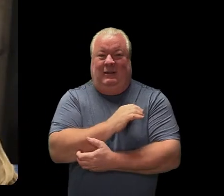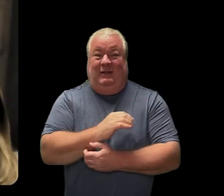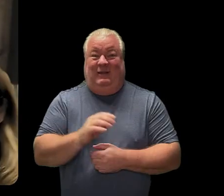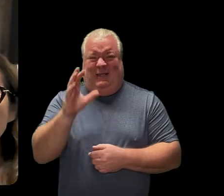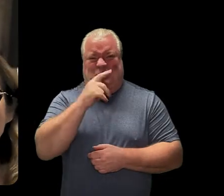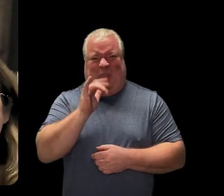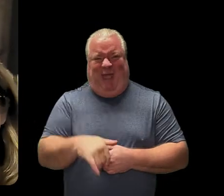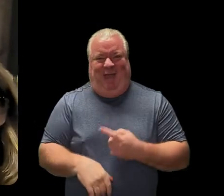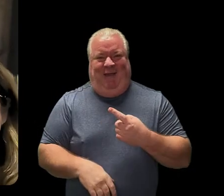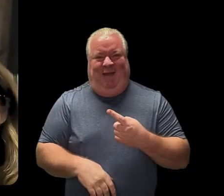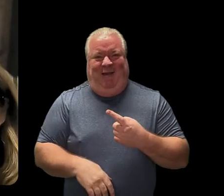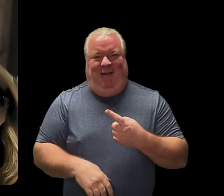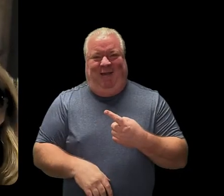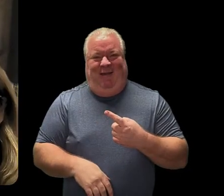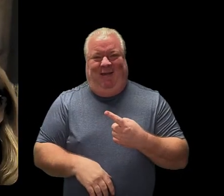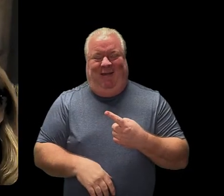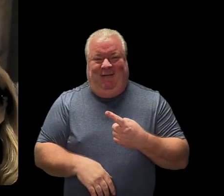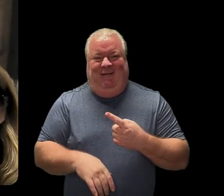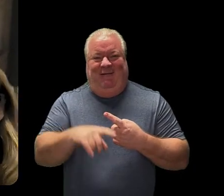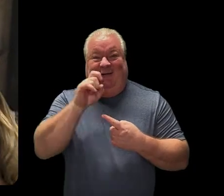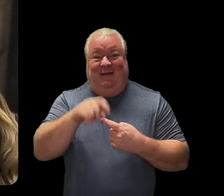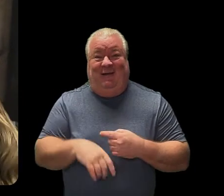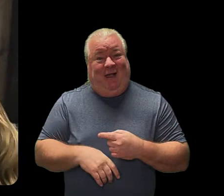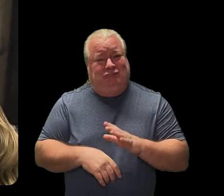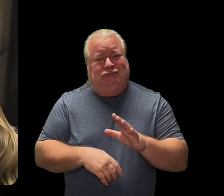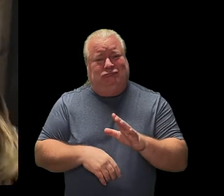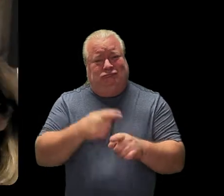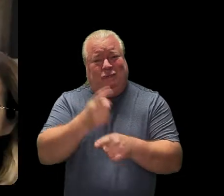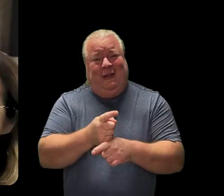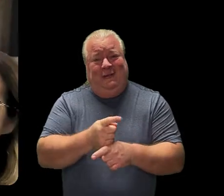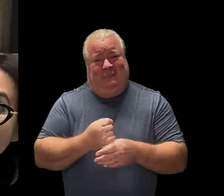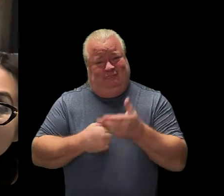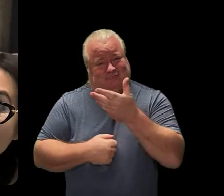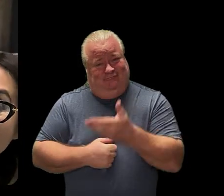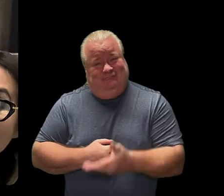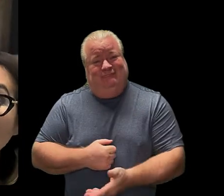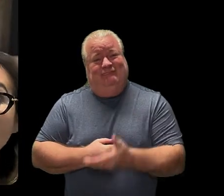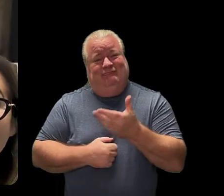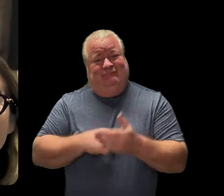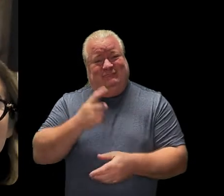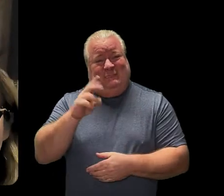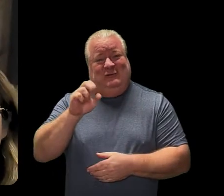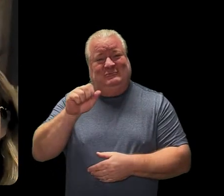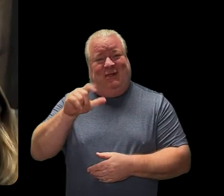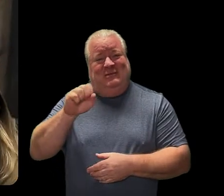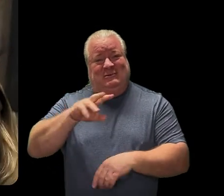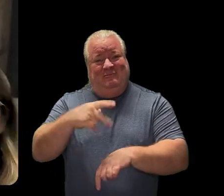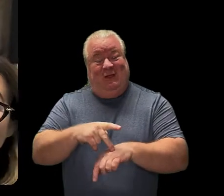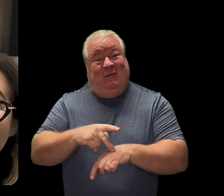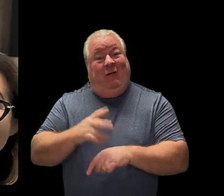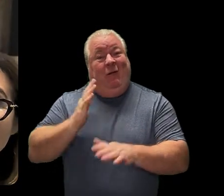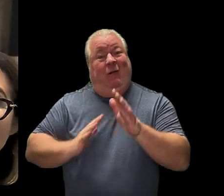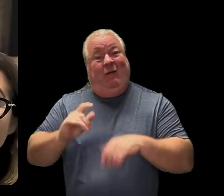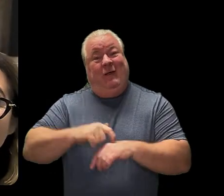Guess who that is? That's right, that's me when I was about